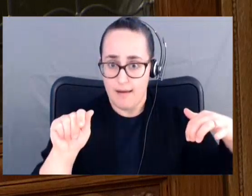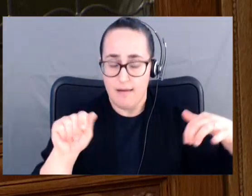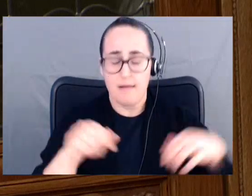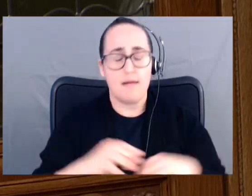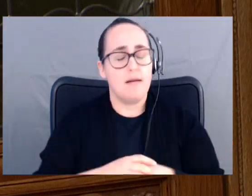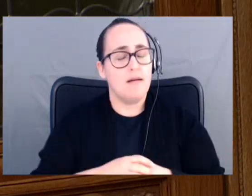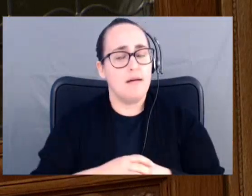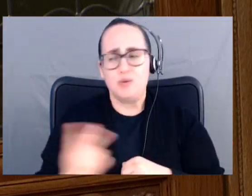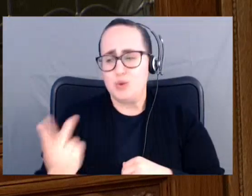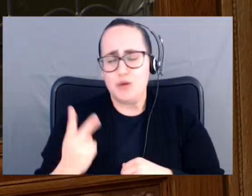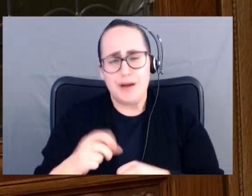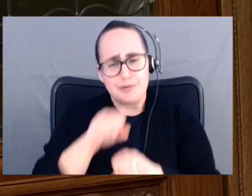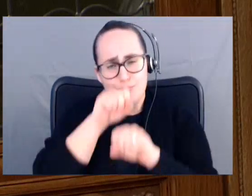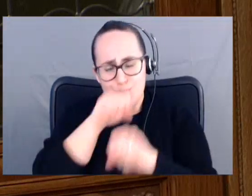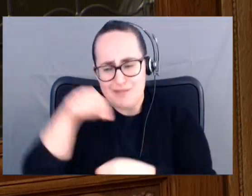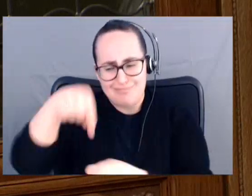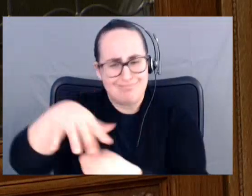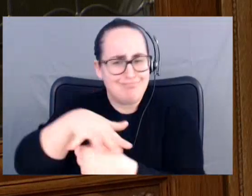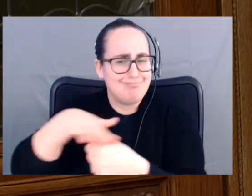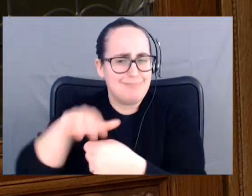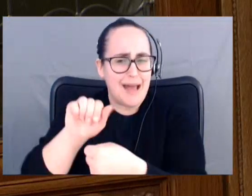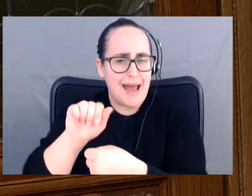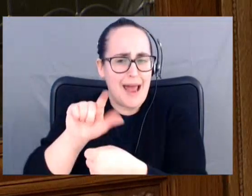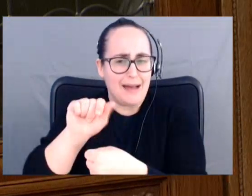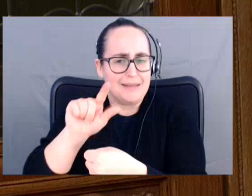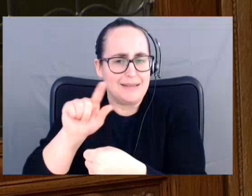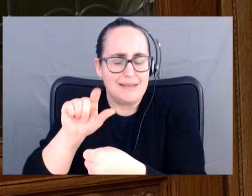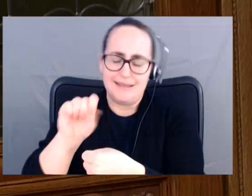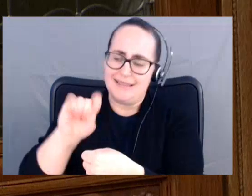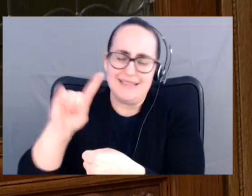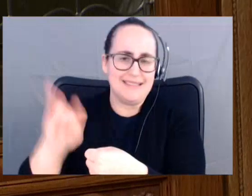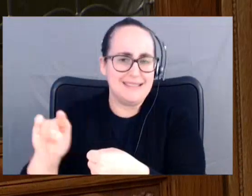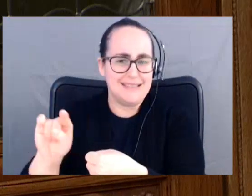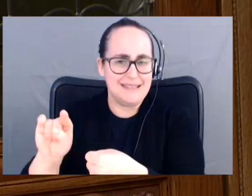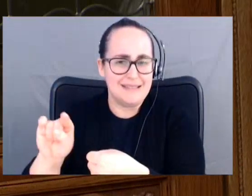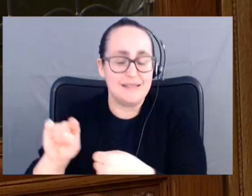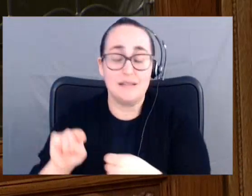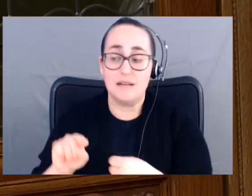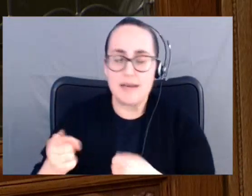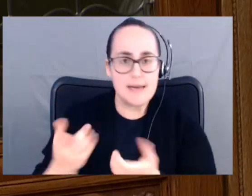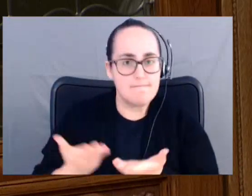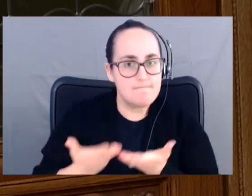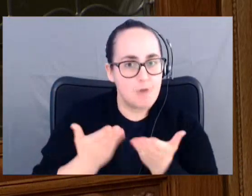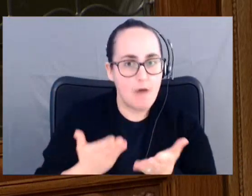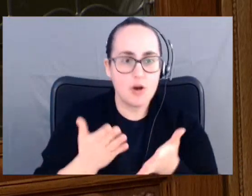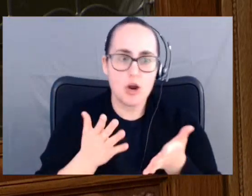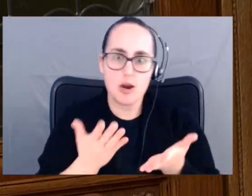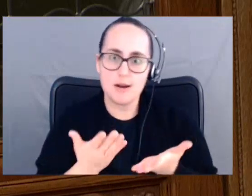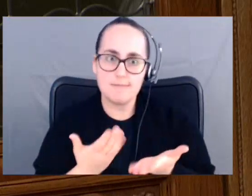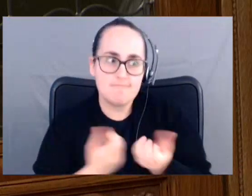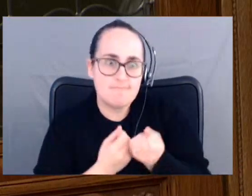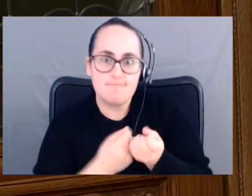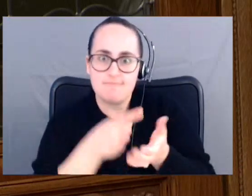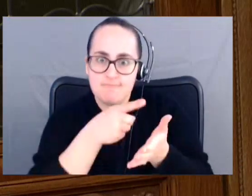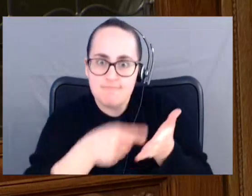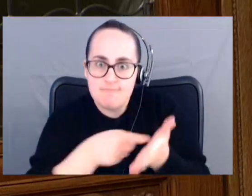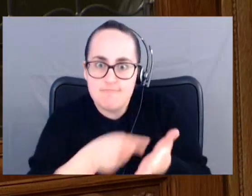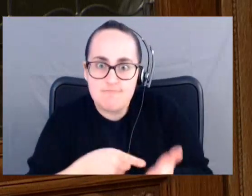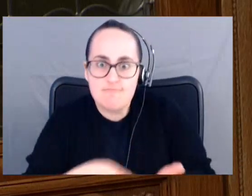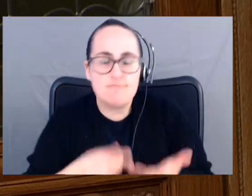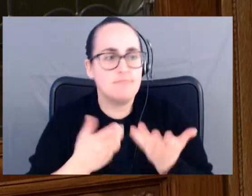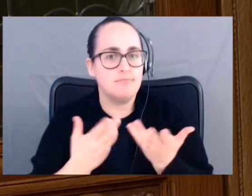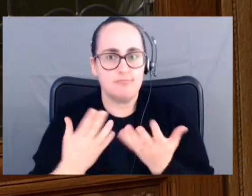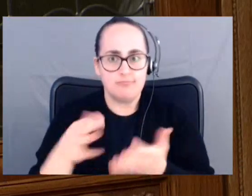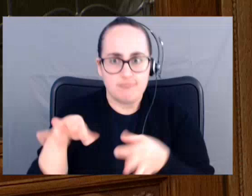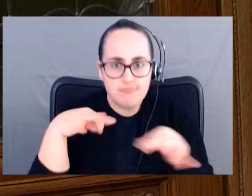checked in, he offered history and perspective, encouragement and constructive criticism. And I will miss him. I will never forget the advice he gave